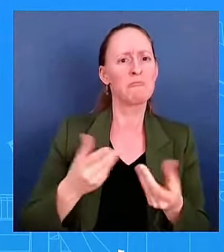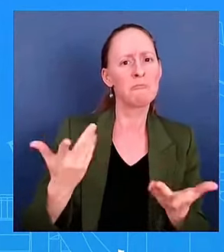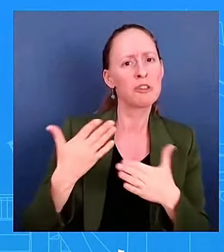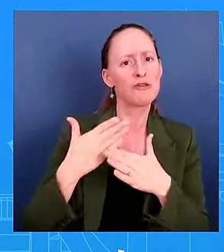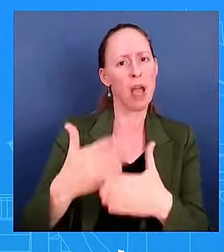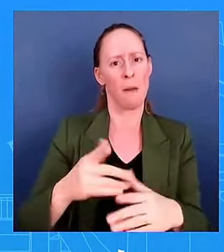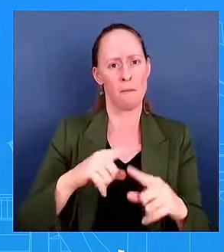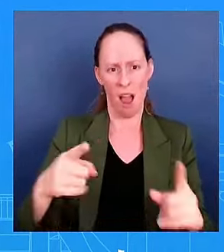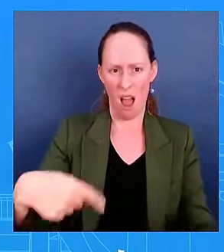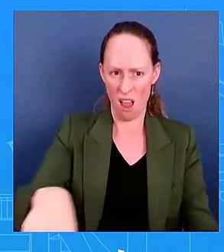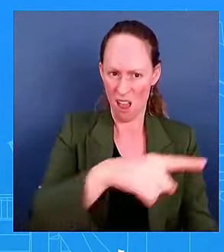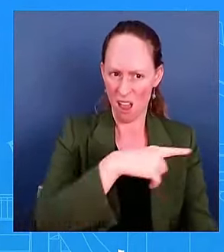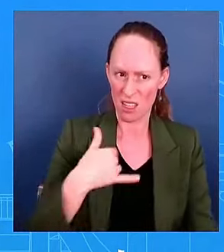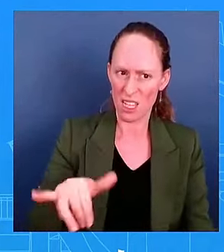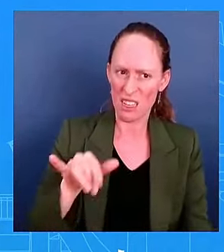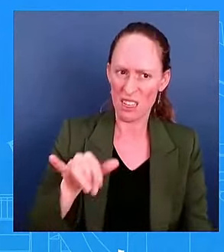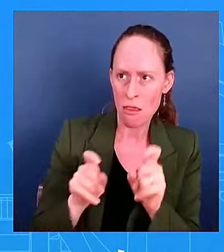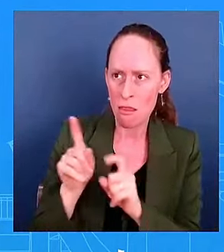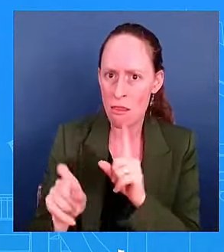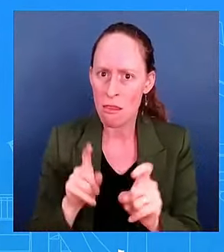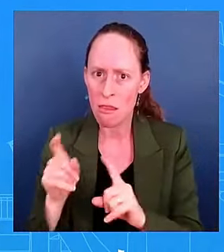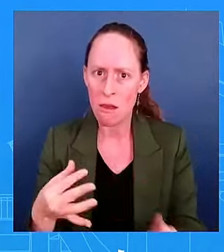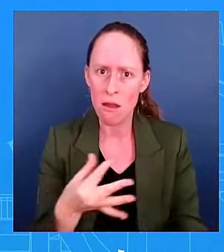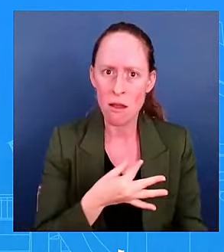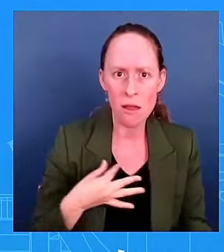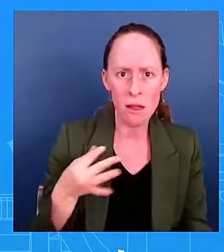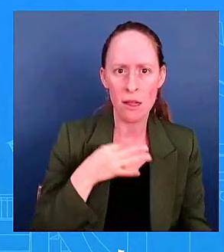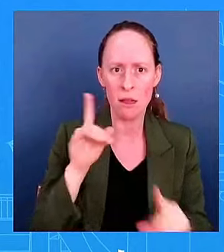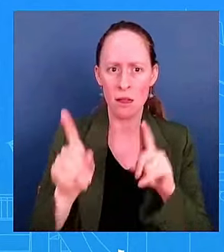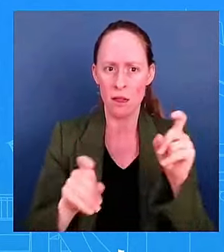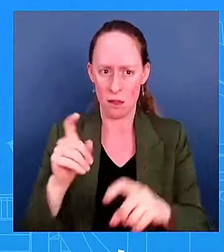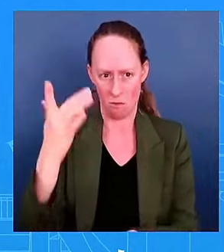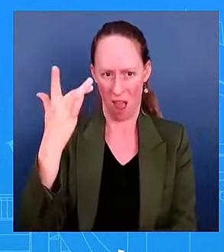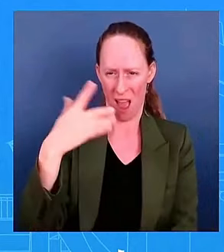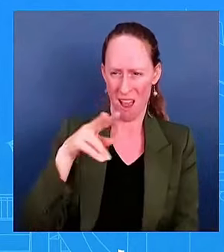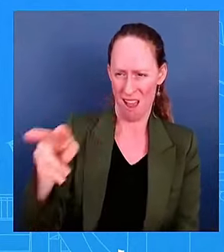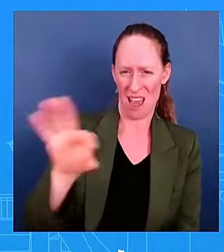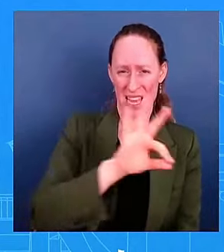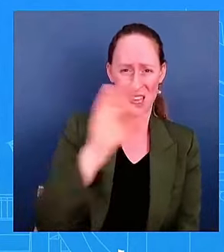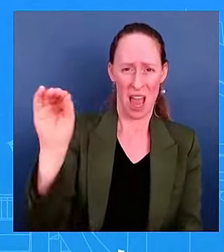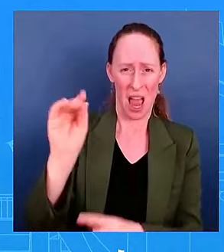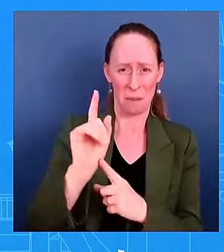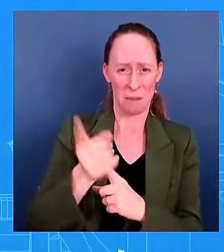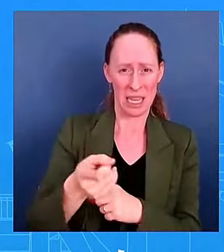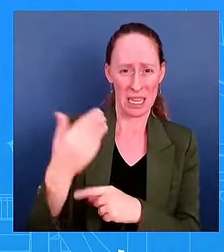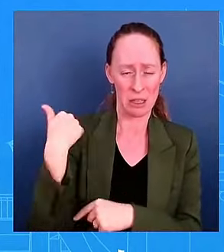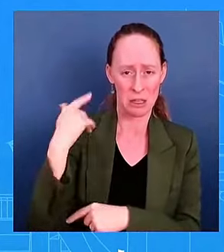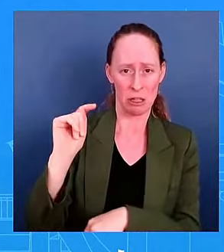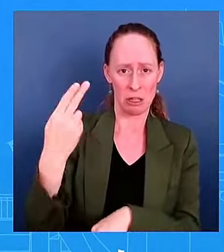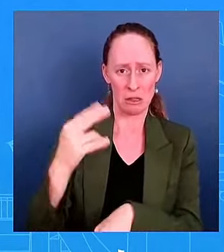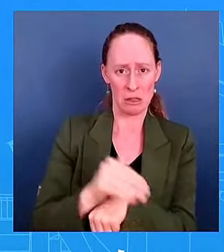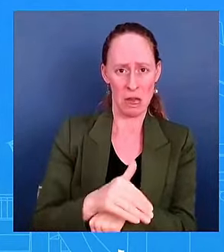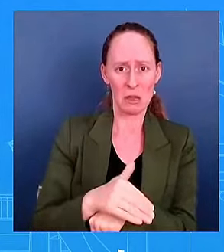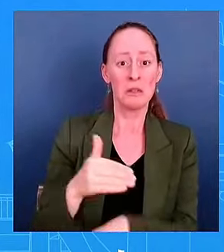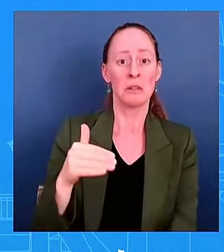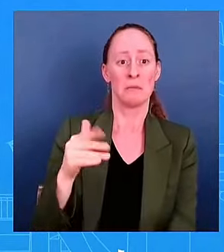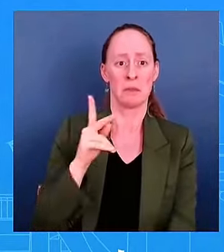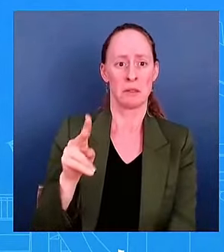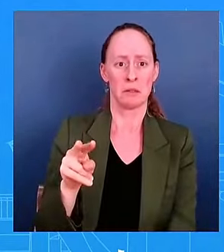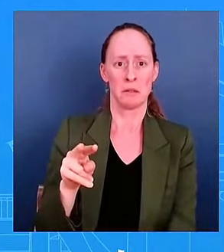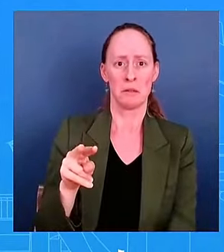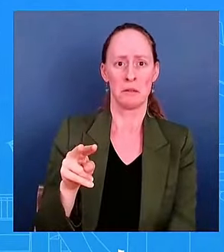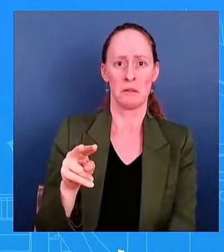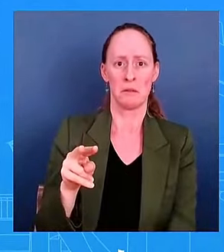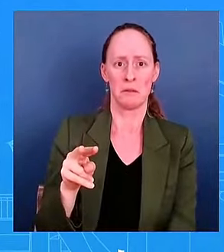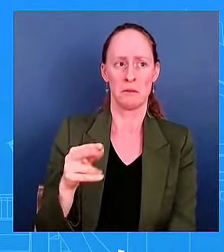what we saw for 90 minutes on Thursday night and people's responses to what they saw, right? A lot of people expressing shock.